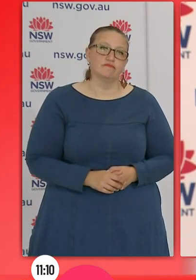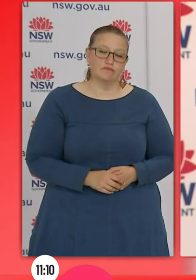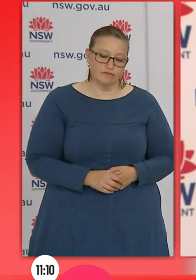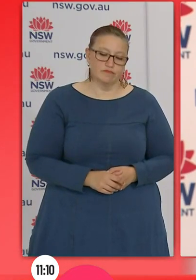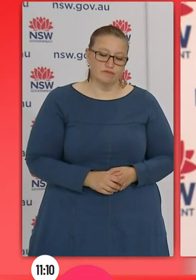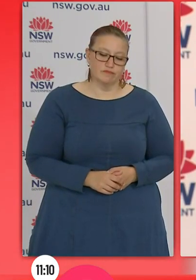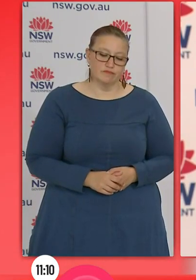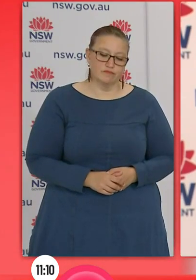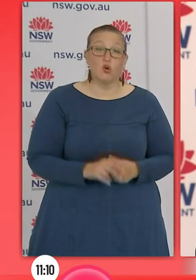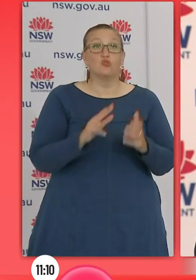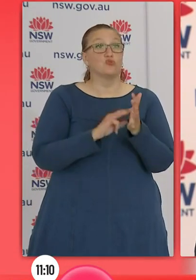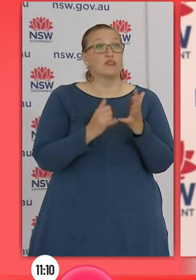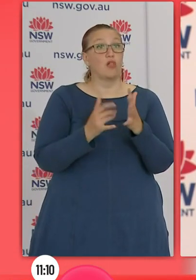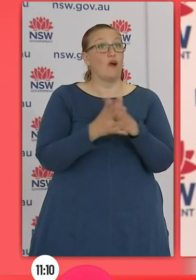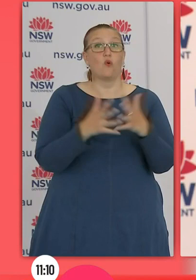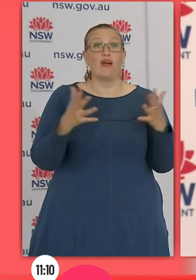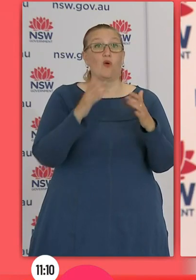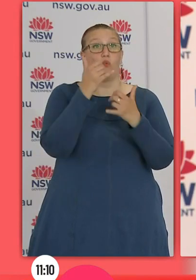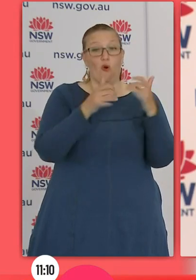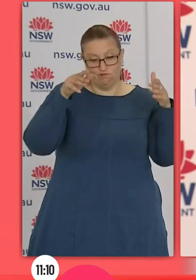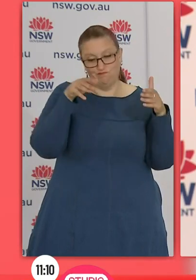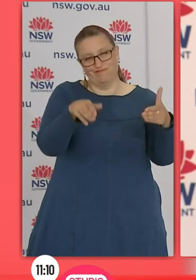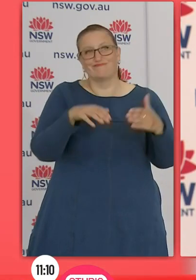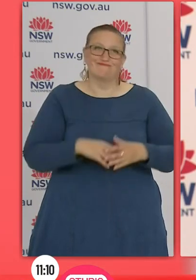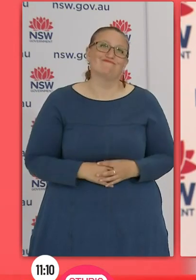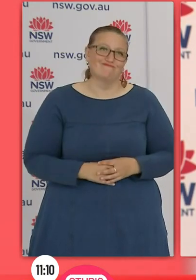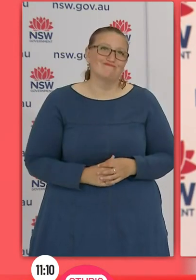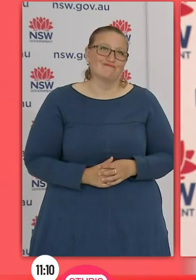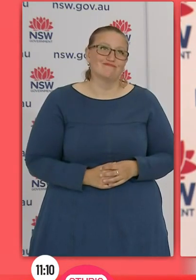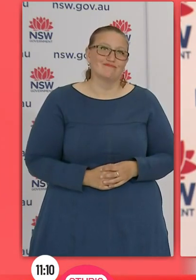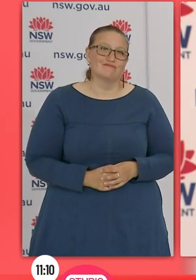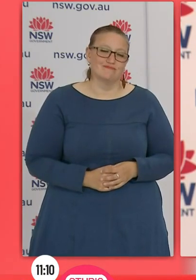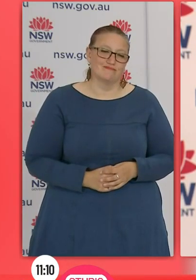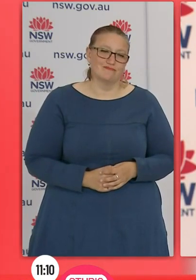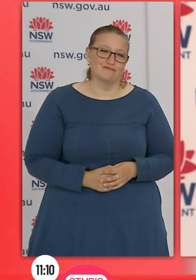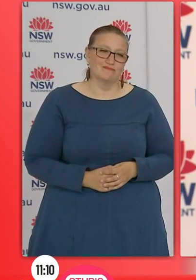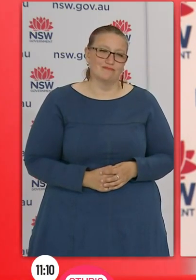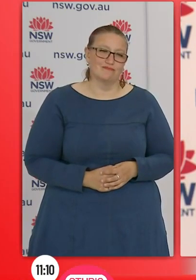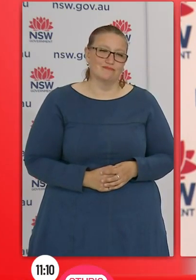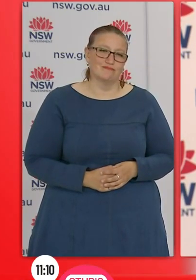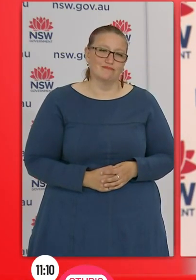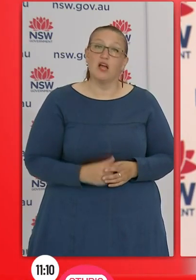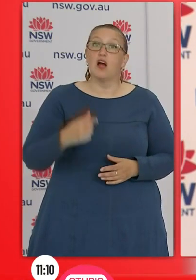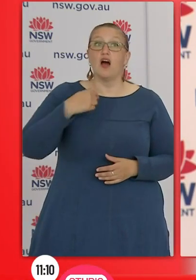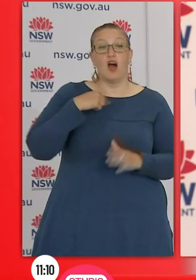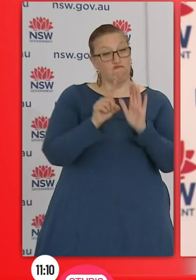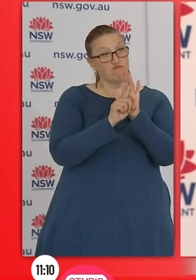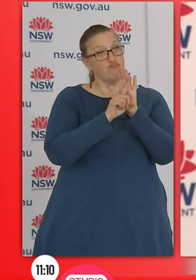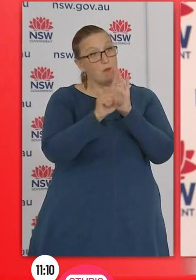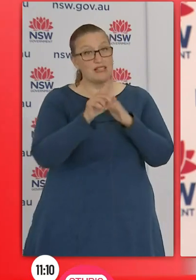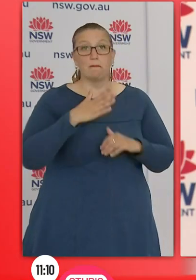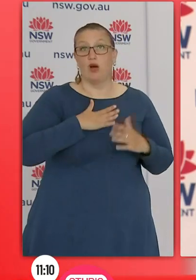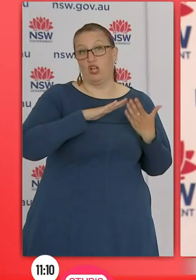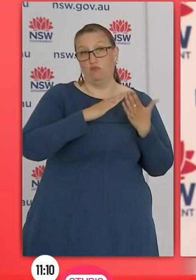New South Wales. I have been one of many community leaders, organizations